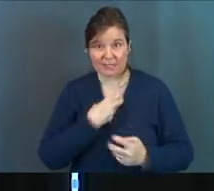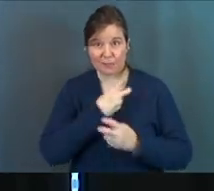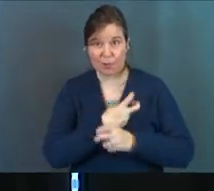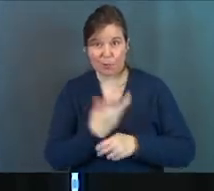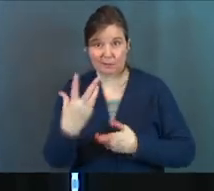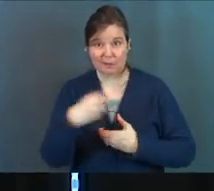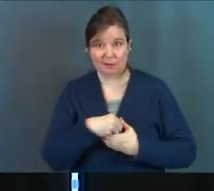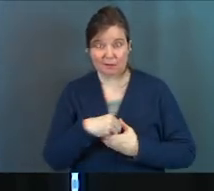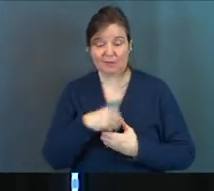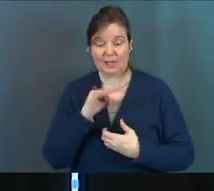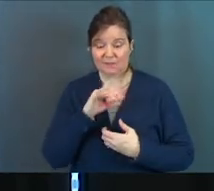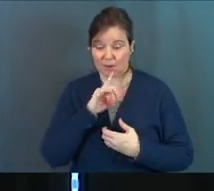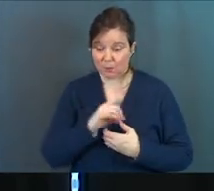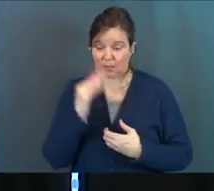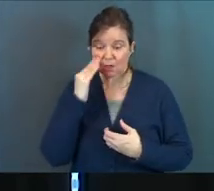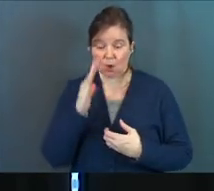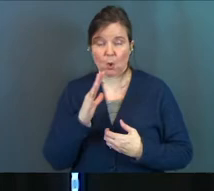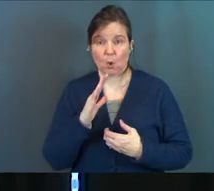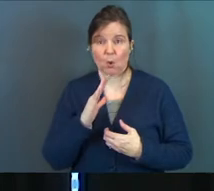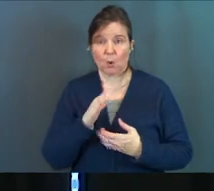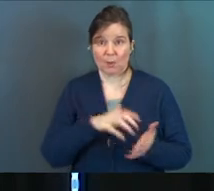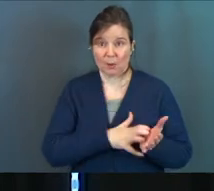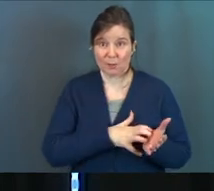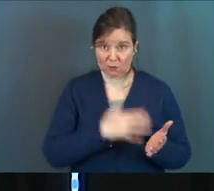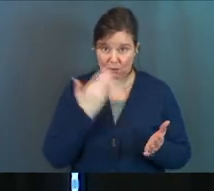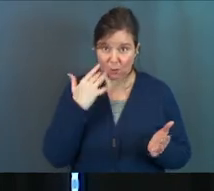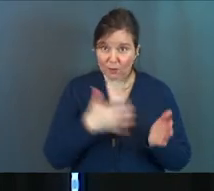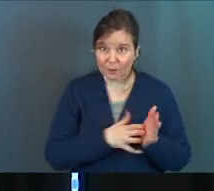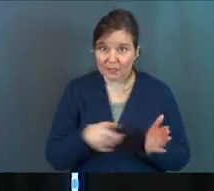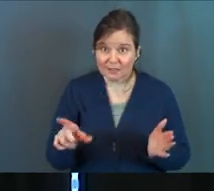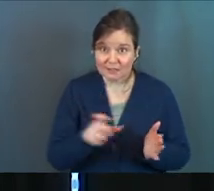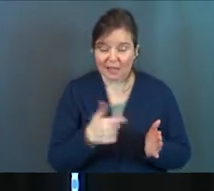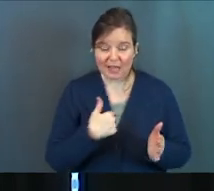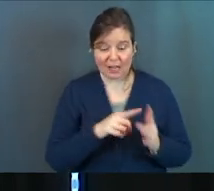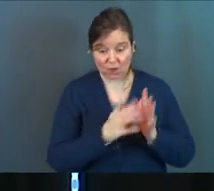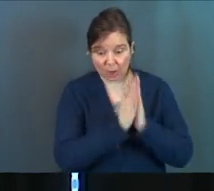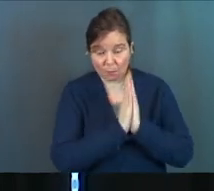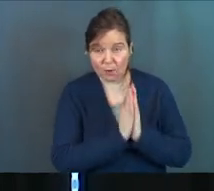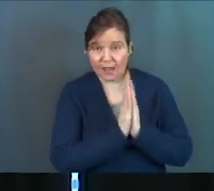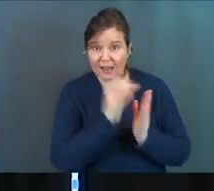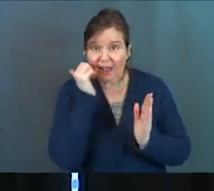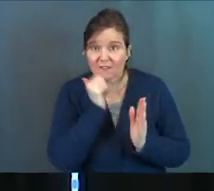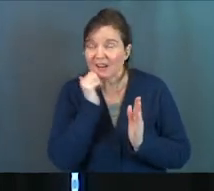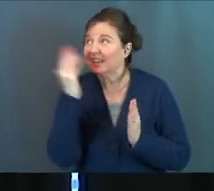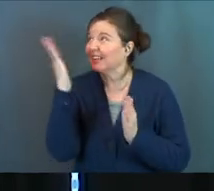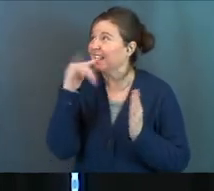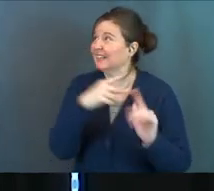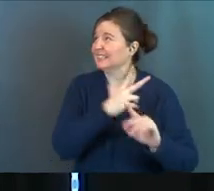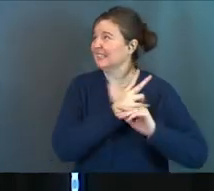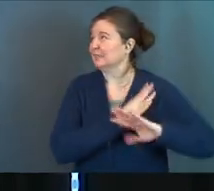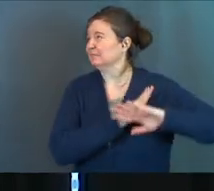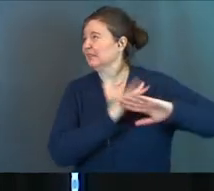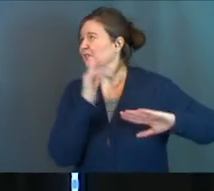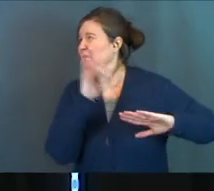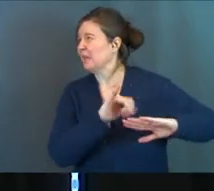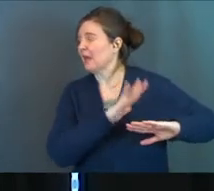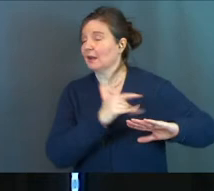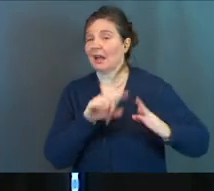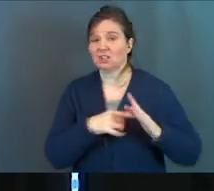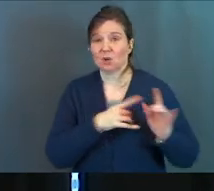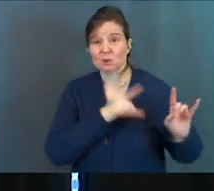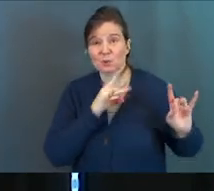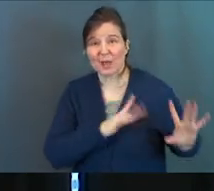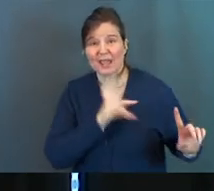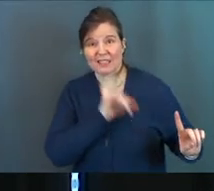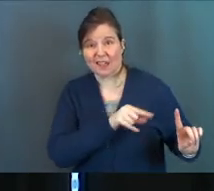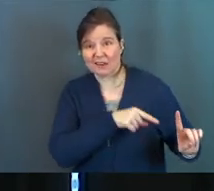poison that's coming my way. If I really know the kryptonite, do you know your kryptonite? And I start praying on a daily basis, God, keep me from it. I start